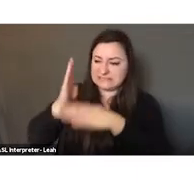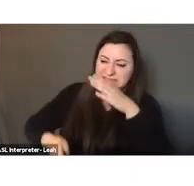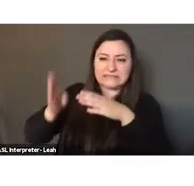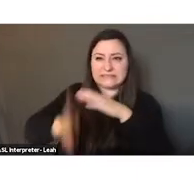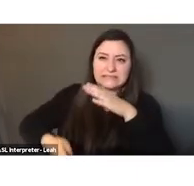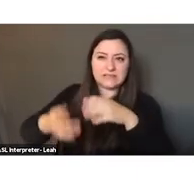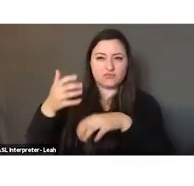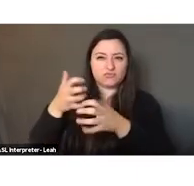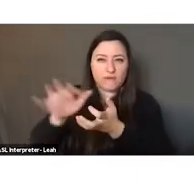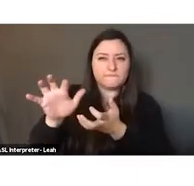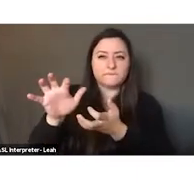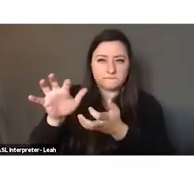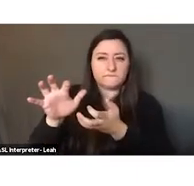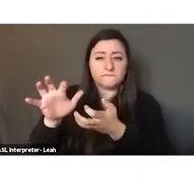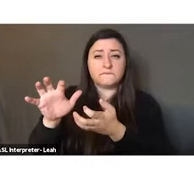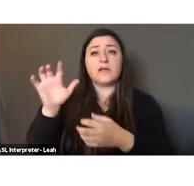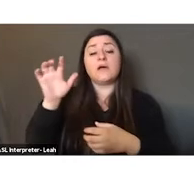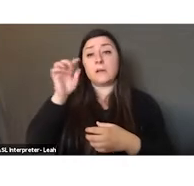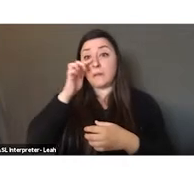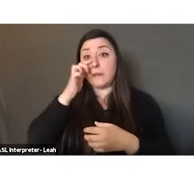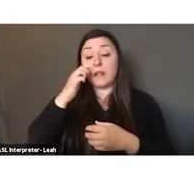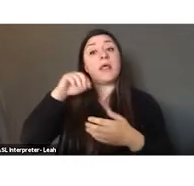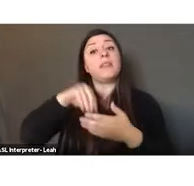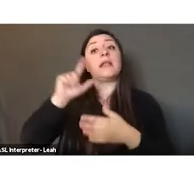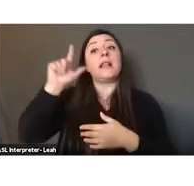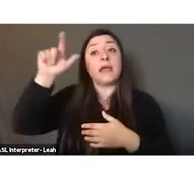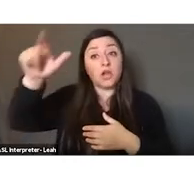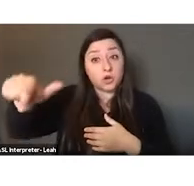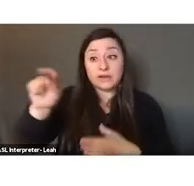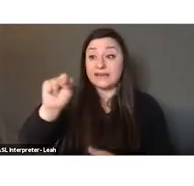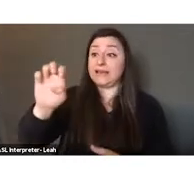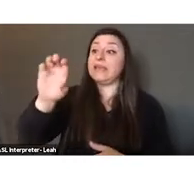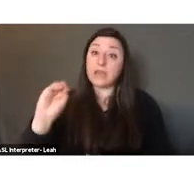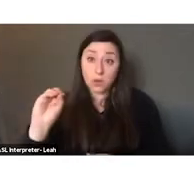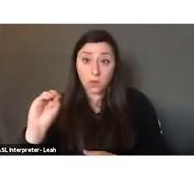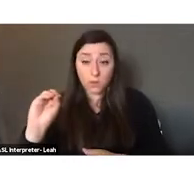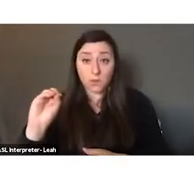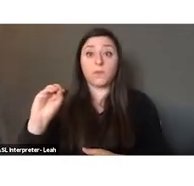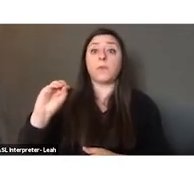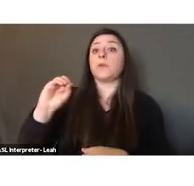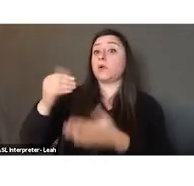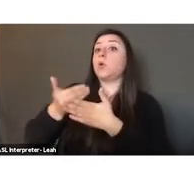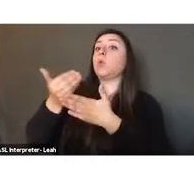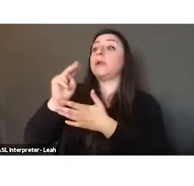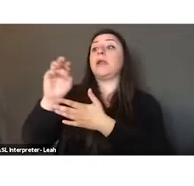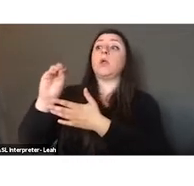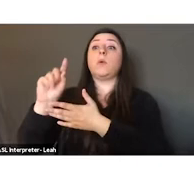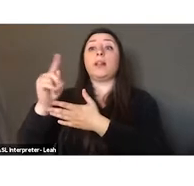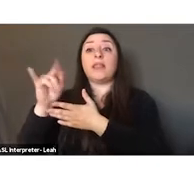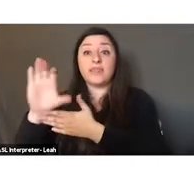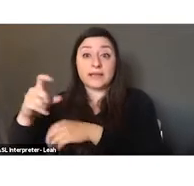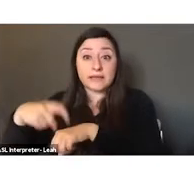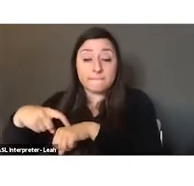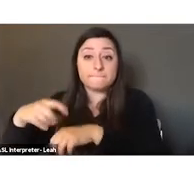Then in period number two, neolithos, neolithos new, lithos stone, they